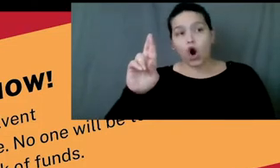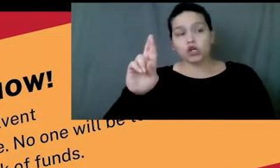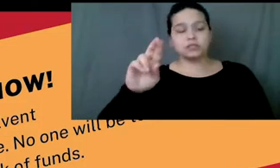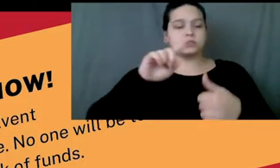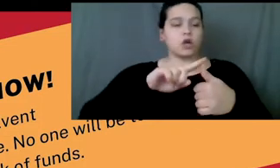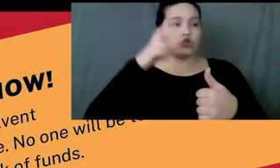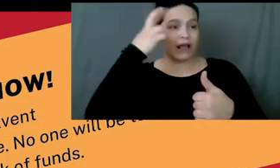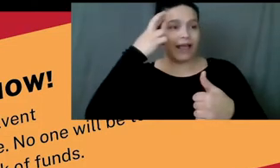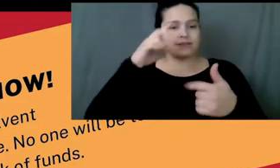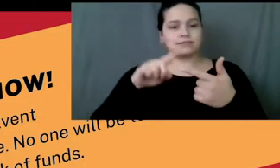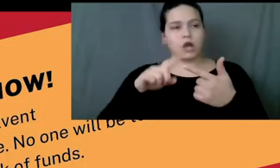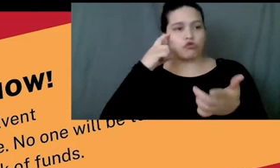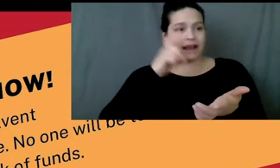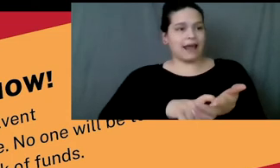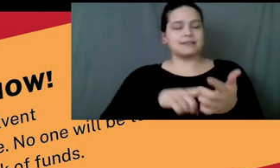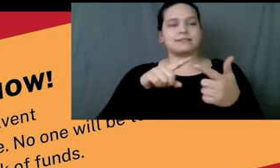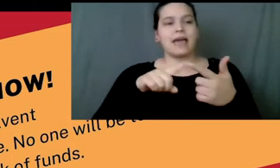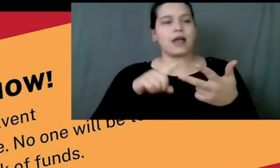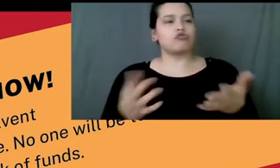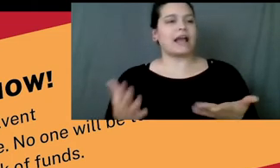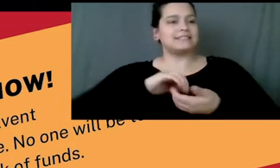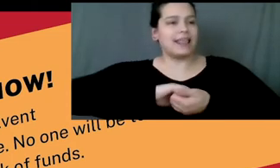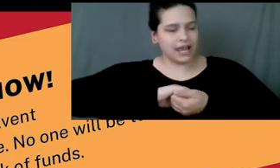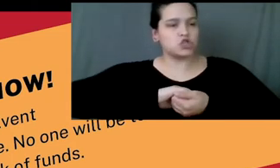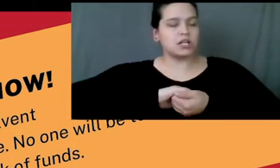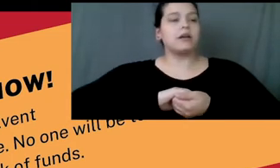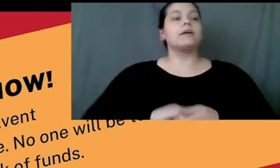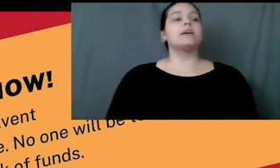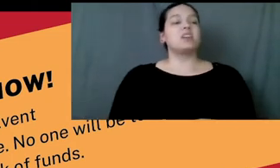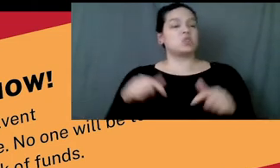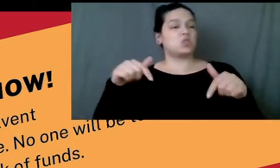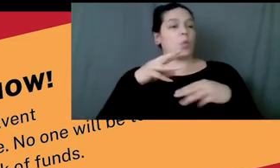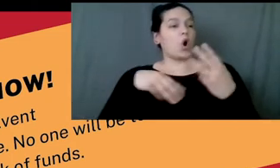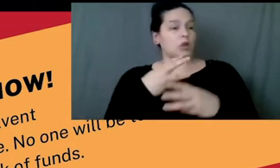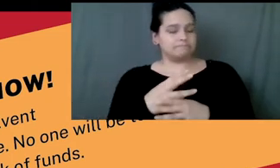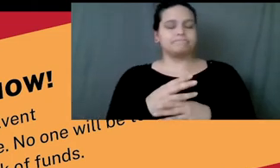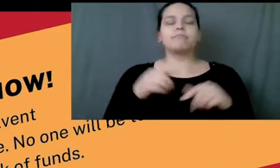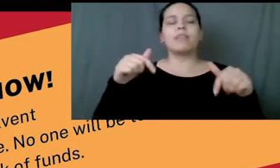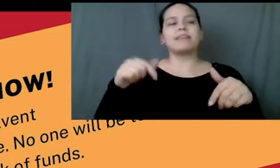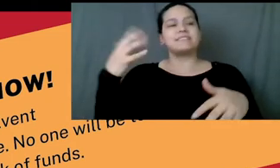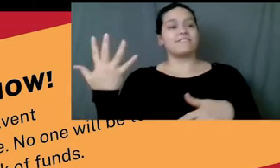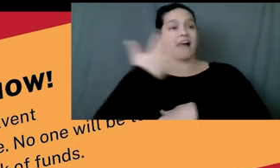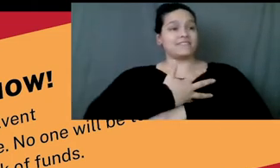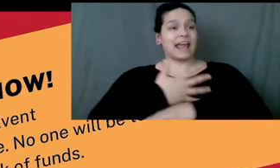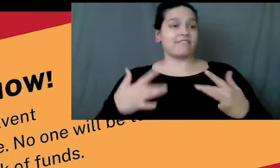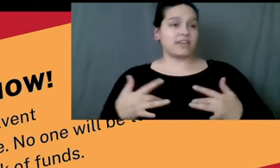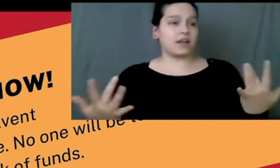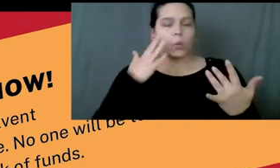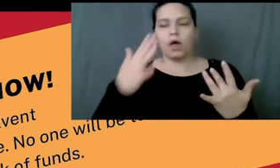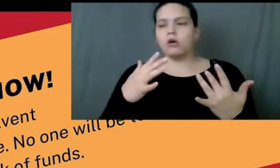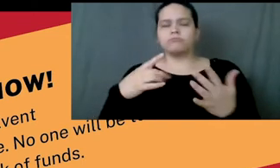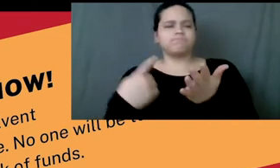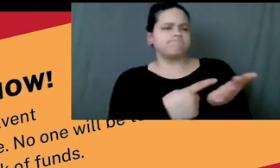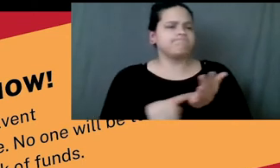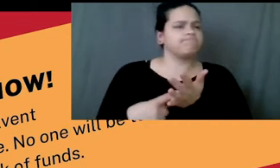the world. This five-day virtual event series covers reproductive justice issues indigenous people across the so-called